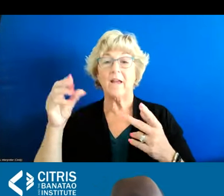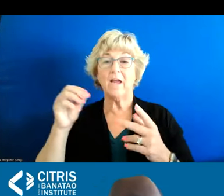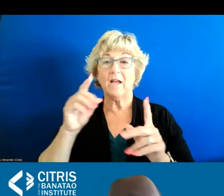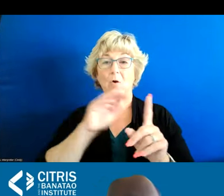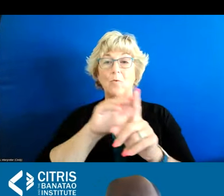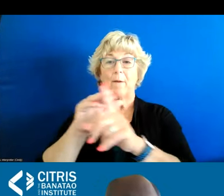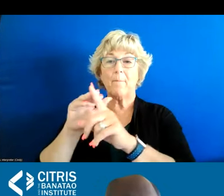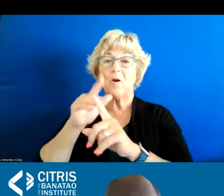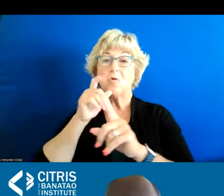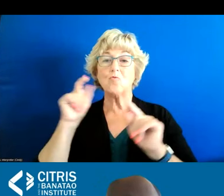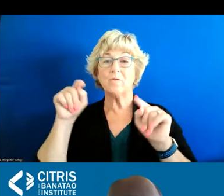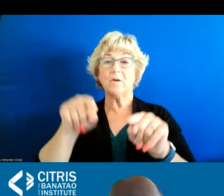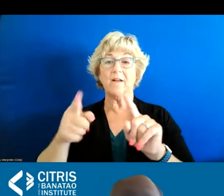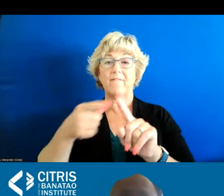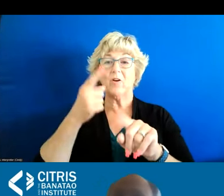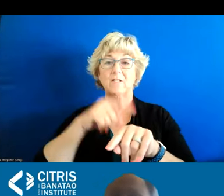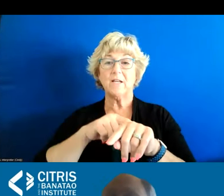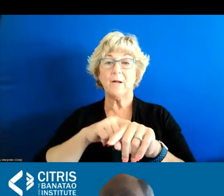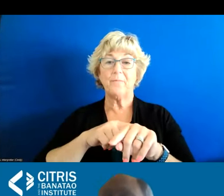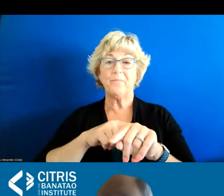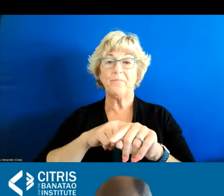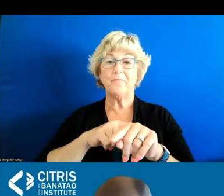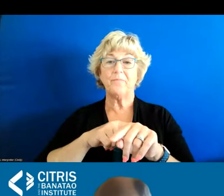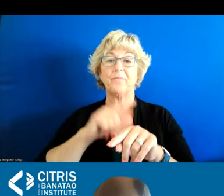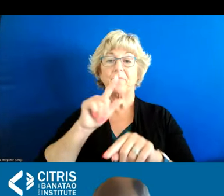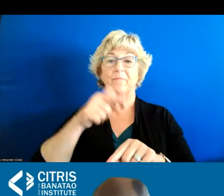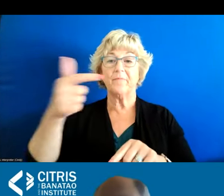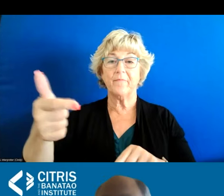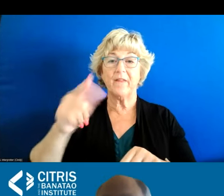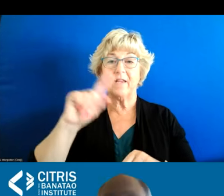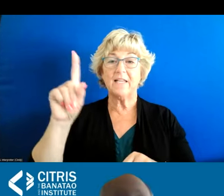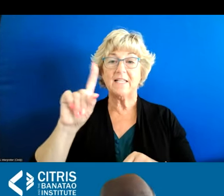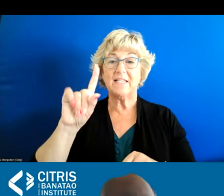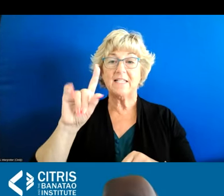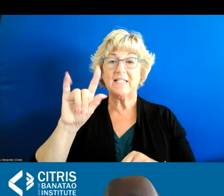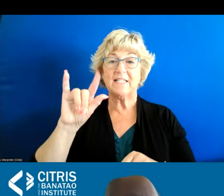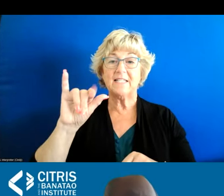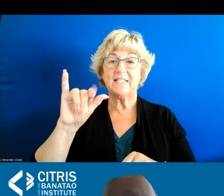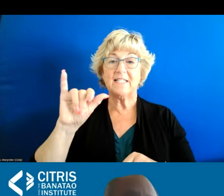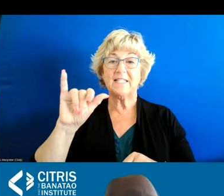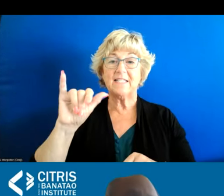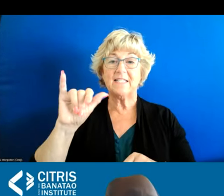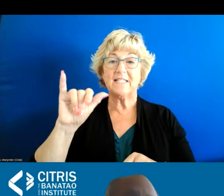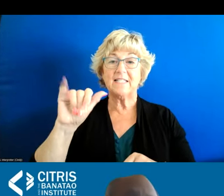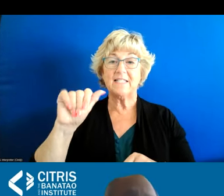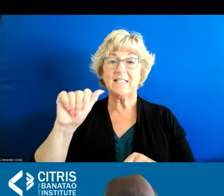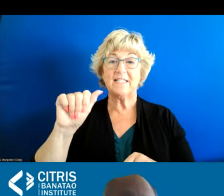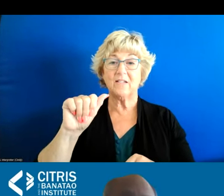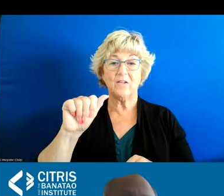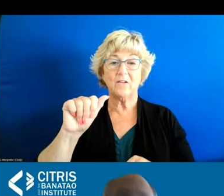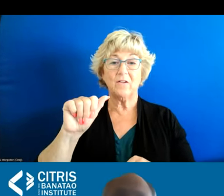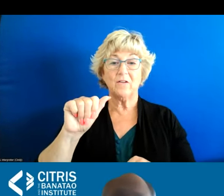and those who are attending for the first time and then turn it to zia who has a straw man that we would like to